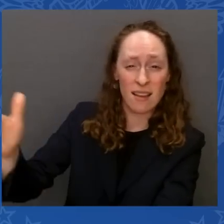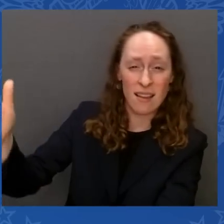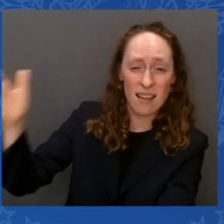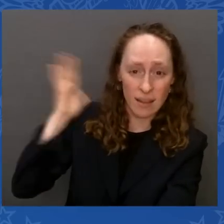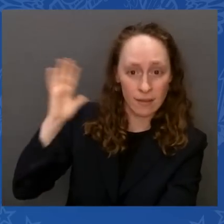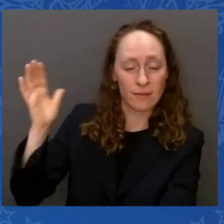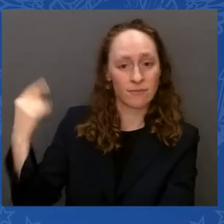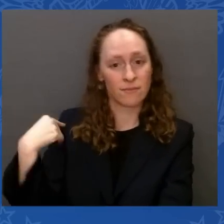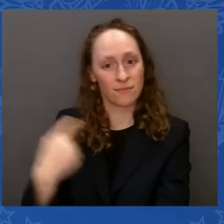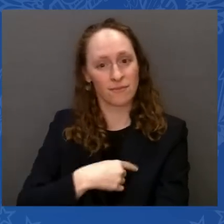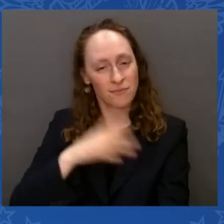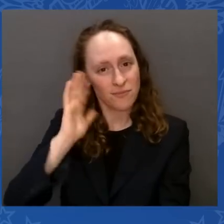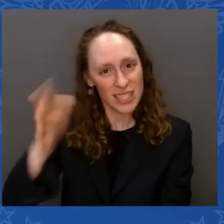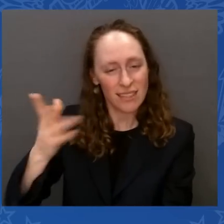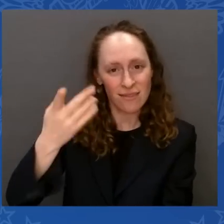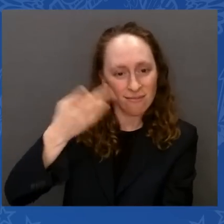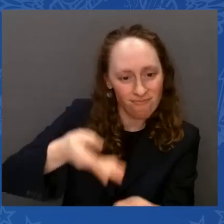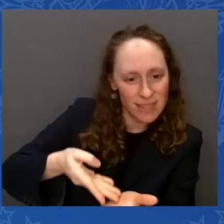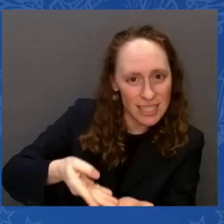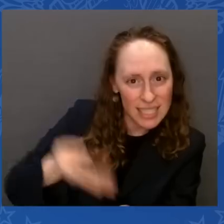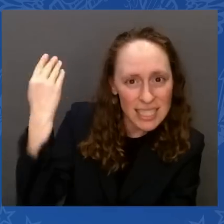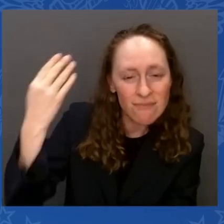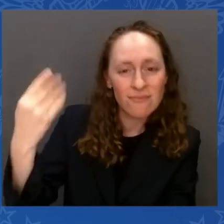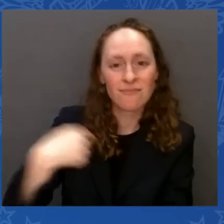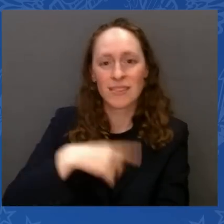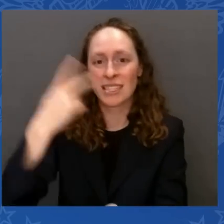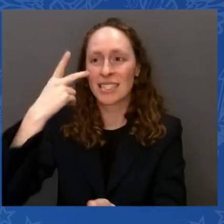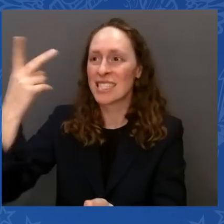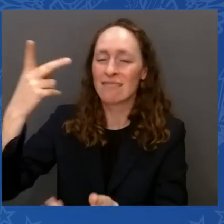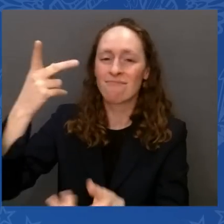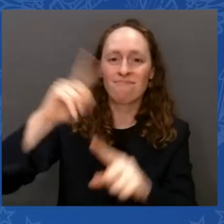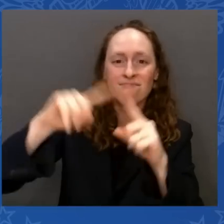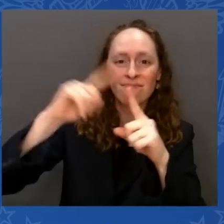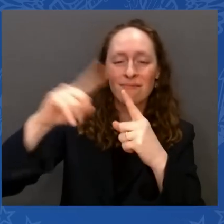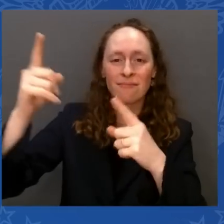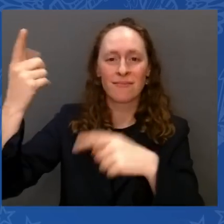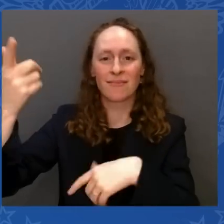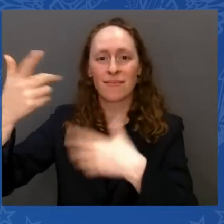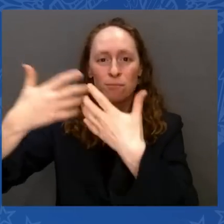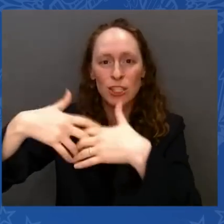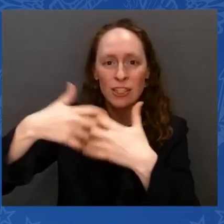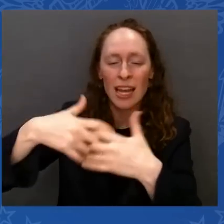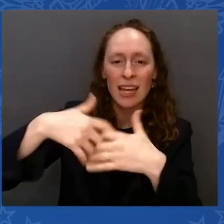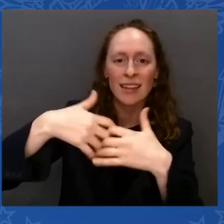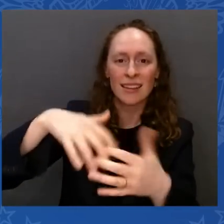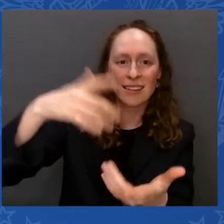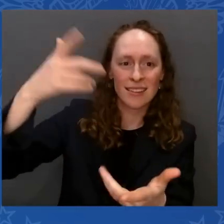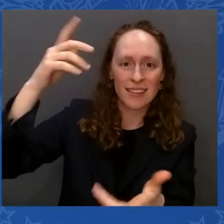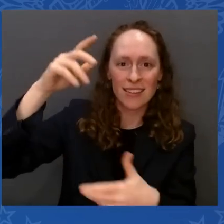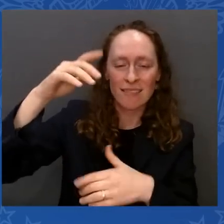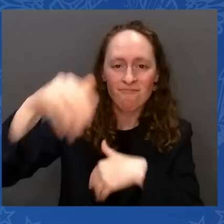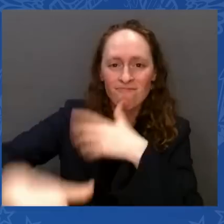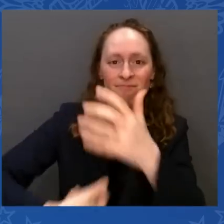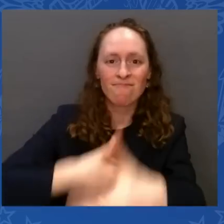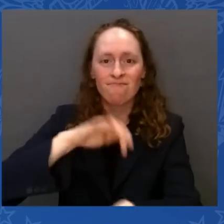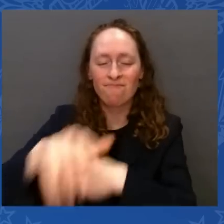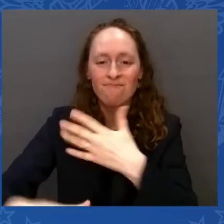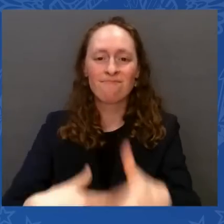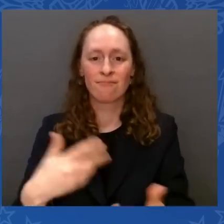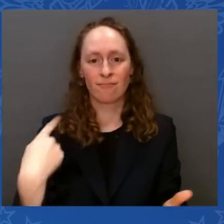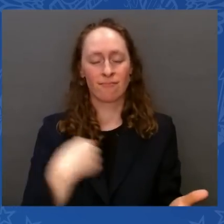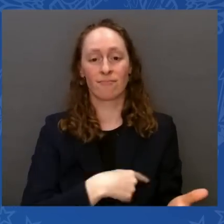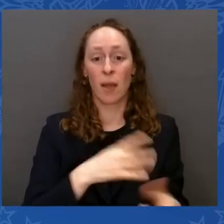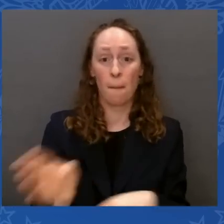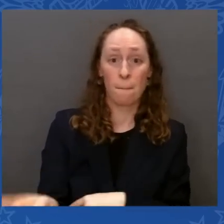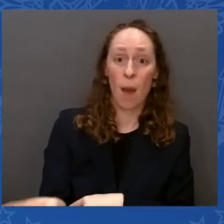here in Baltimore, we're rebuilding the tunnel I went through. You know, they told me I traveled 1,200,000 miles in Amtrak. Well,